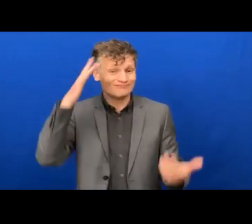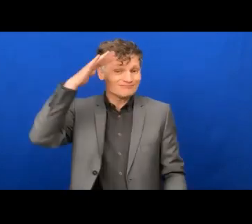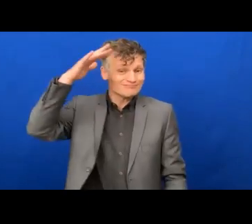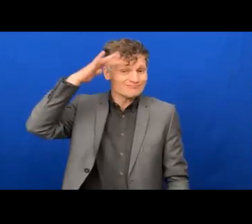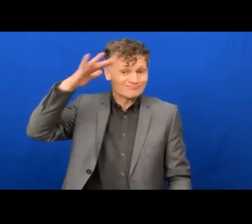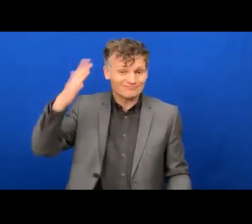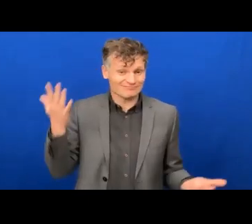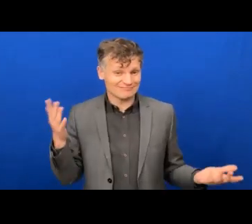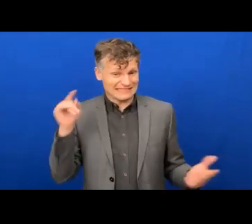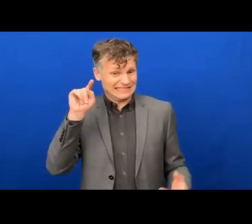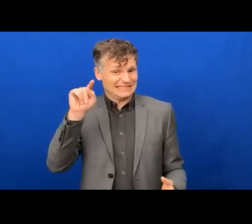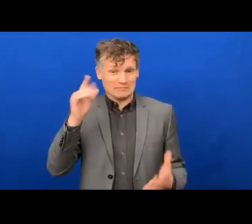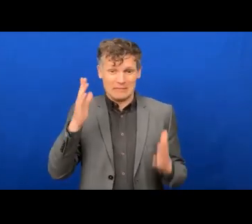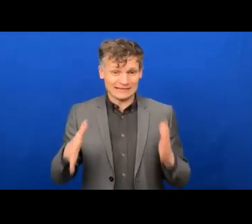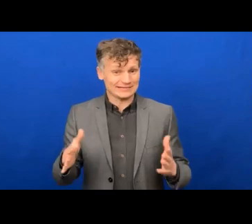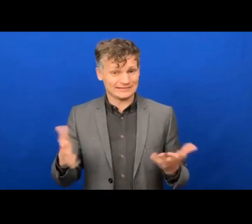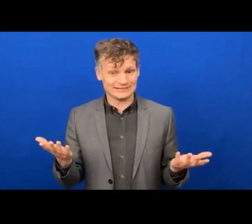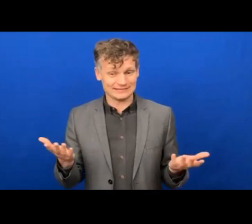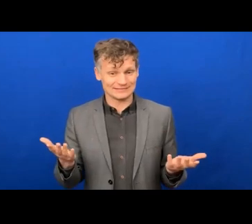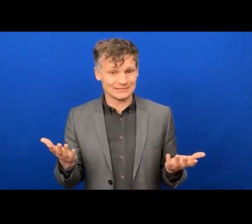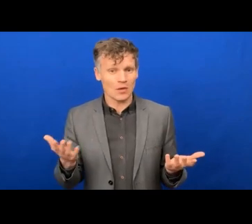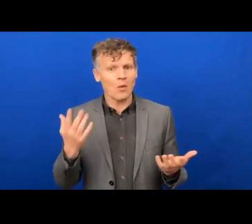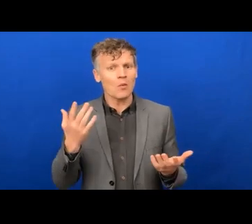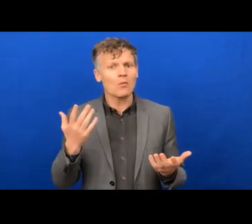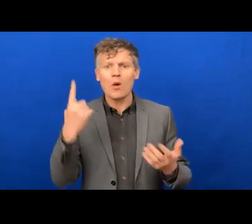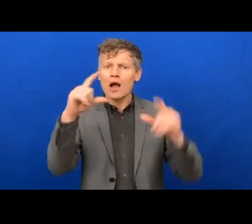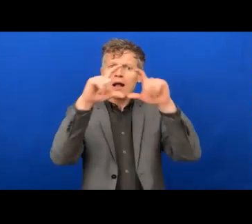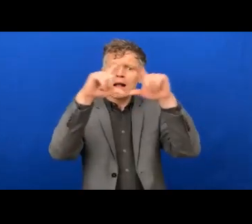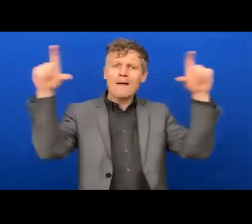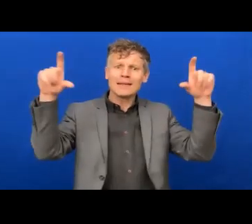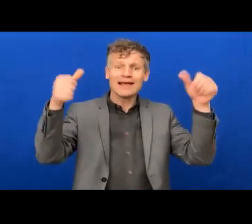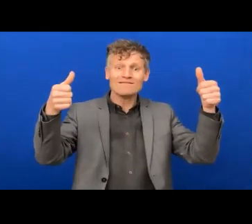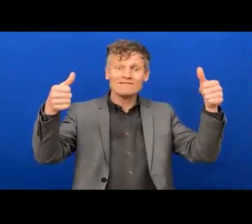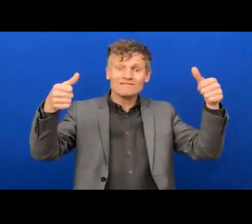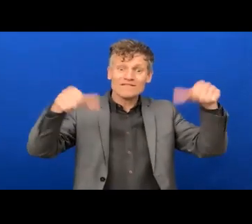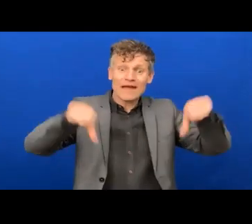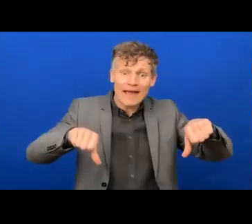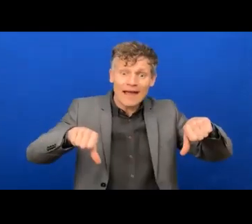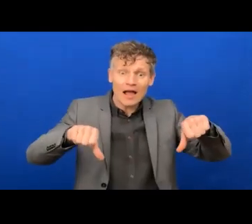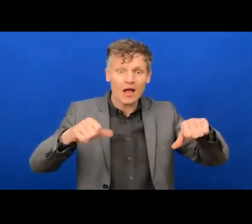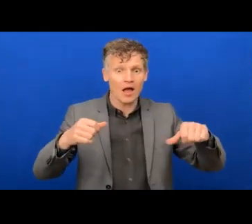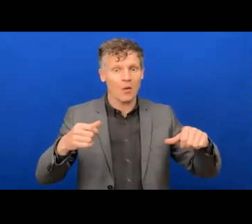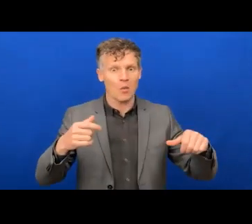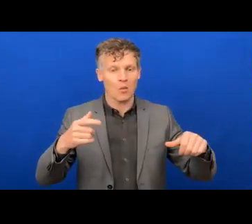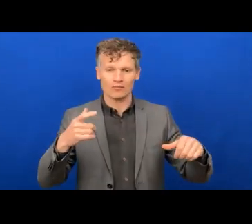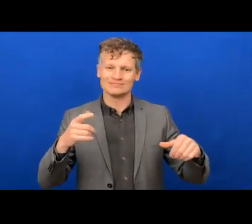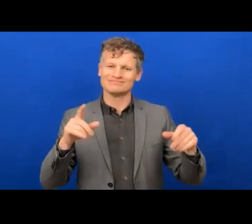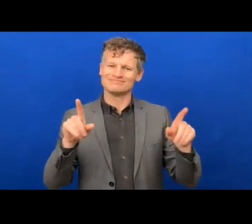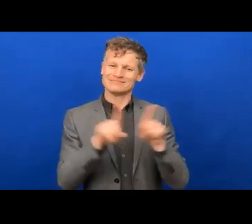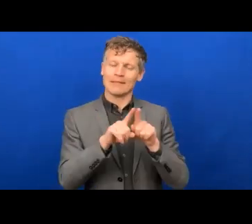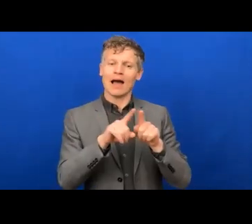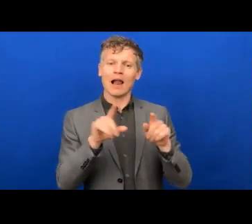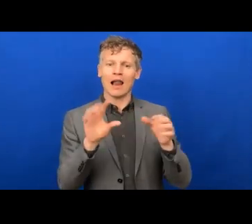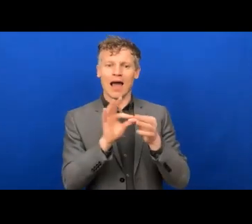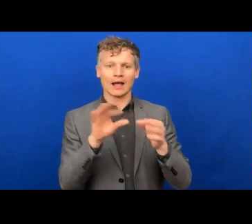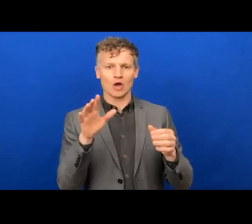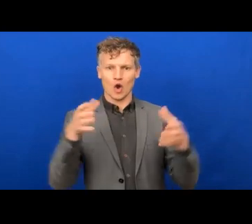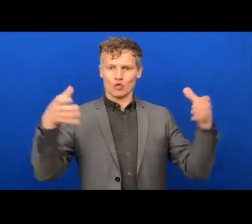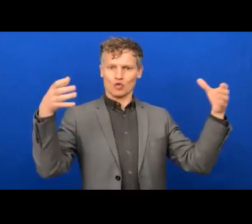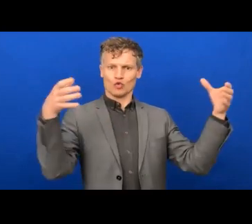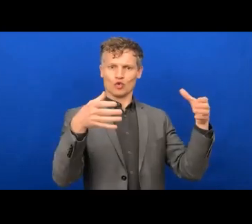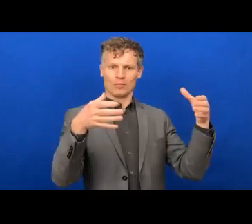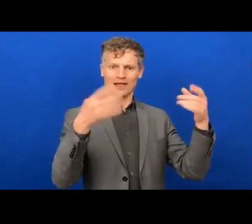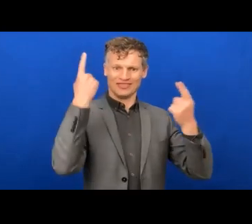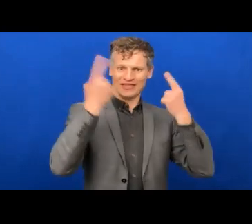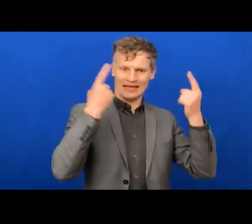companies fail is groupthink. What you won't get with, with neuro divergent people is